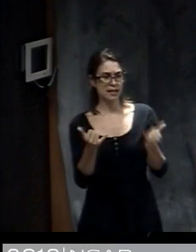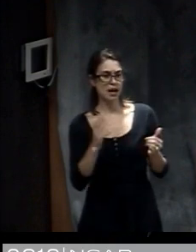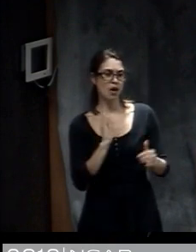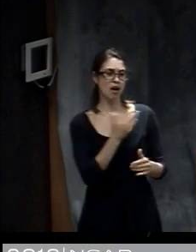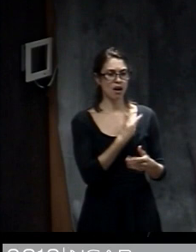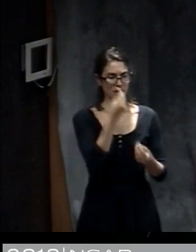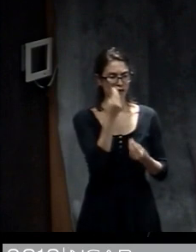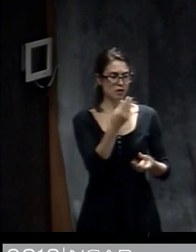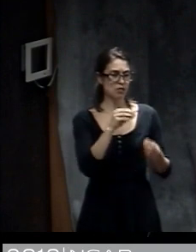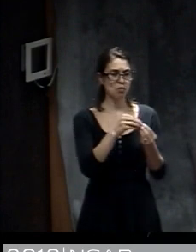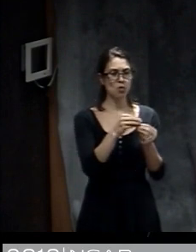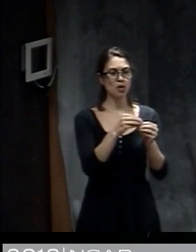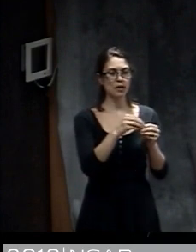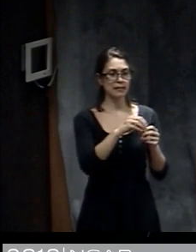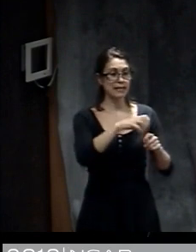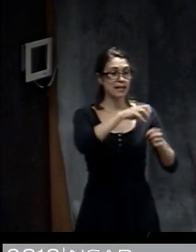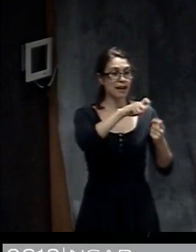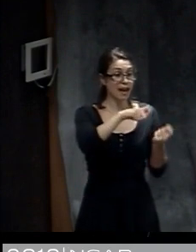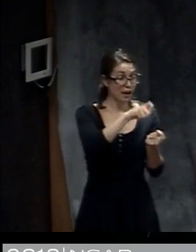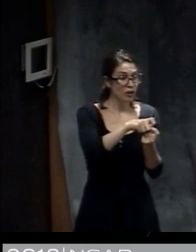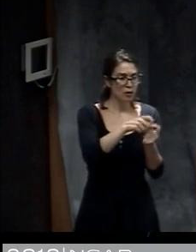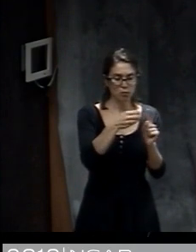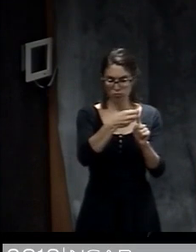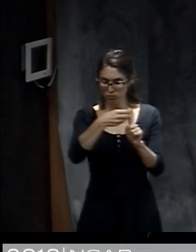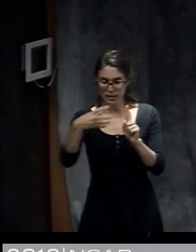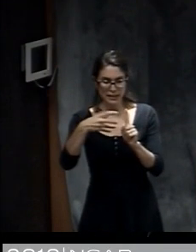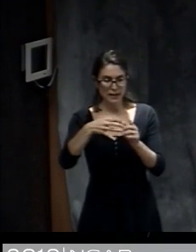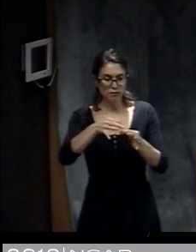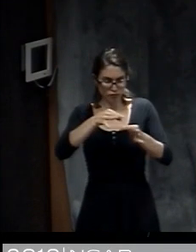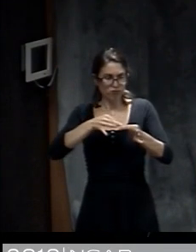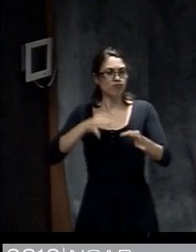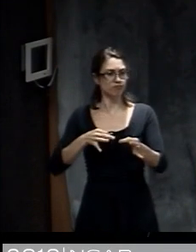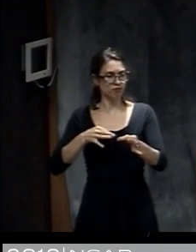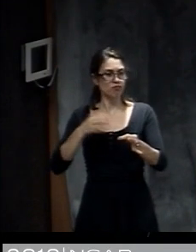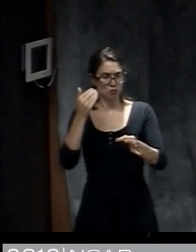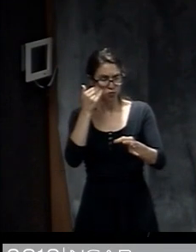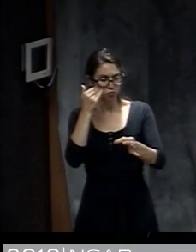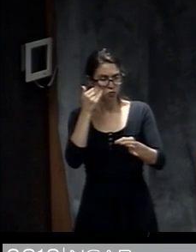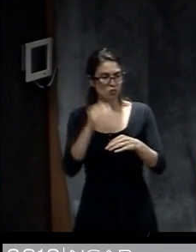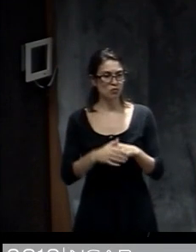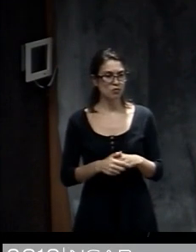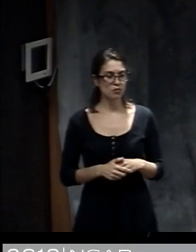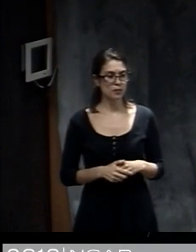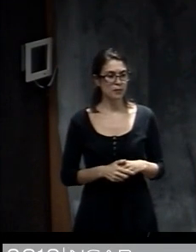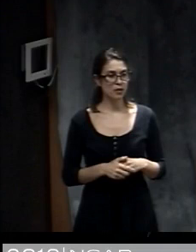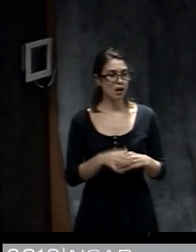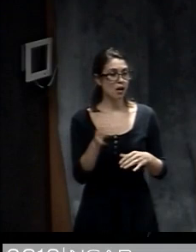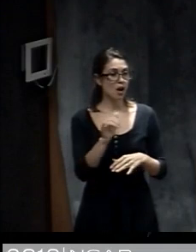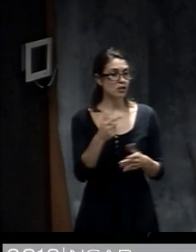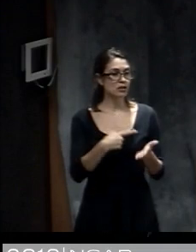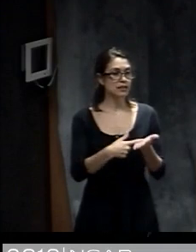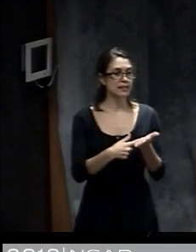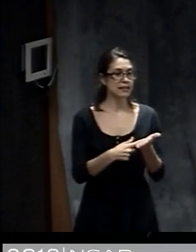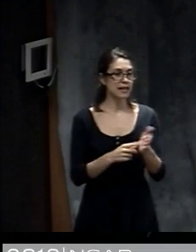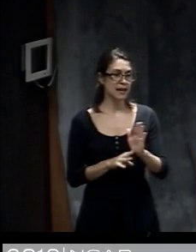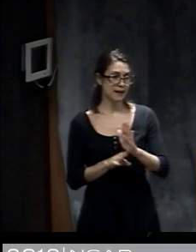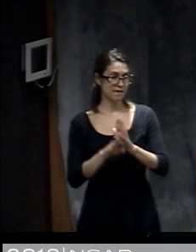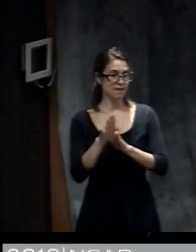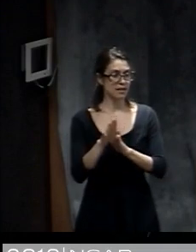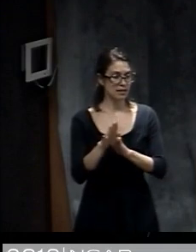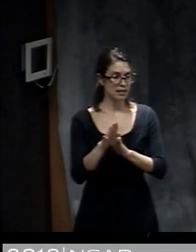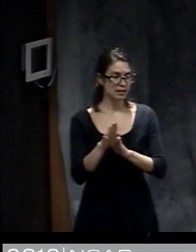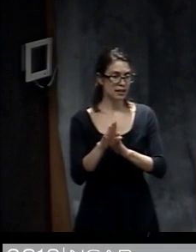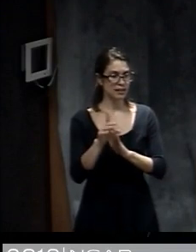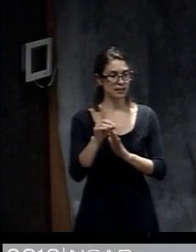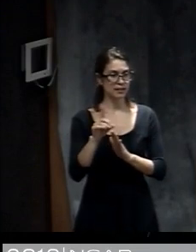forecasts further in advance as well as estimates of uncertainty. I've also talked about how advances in interdisciplinary research have improved weather risk communication